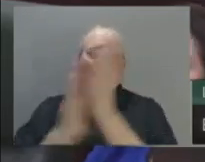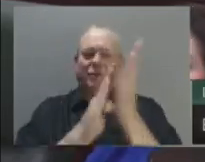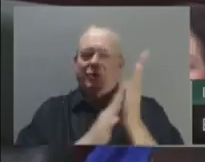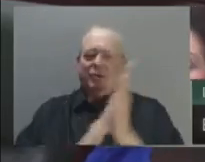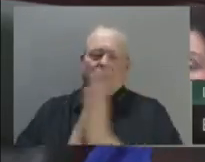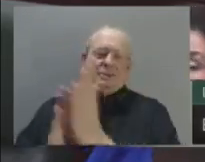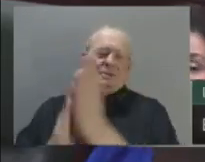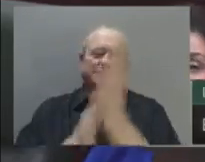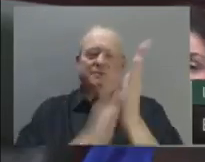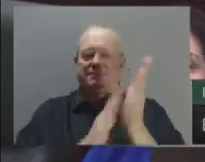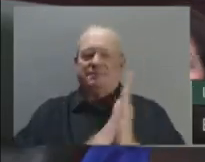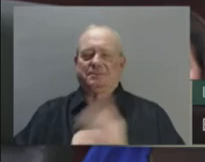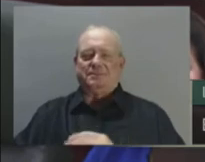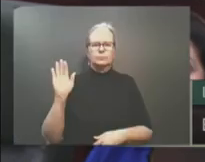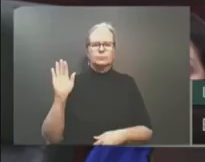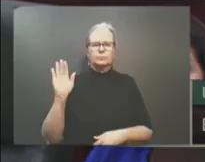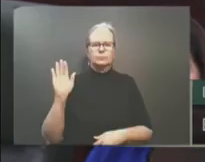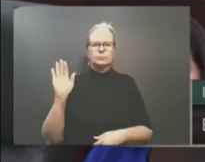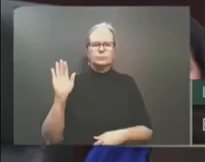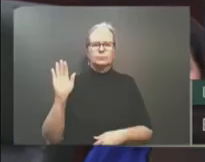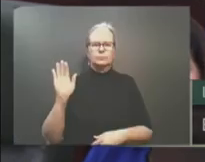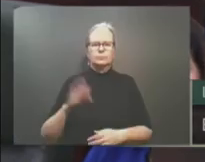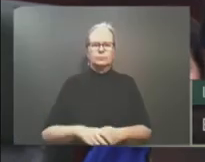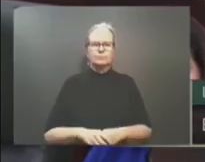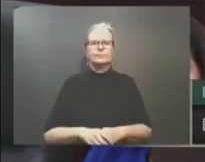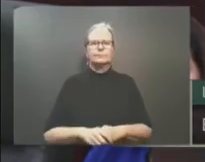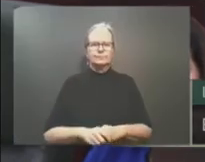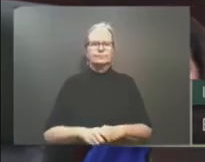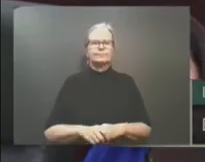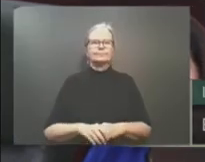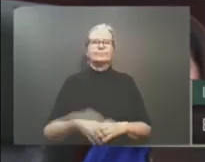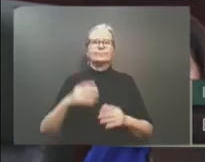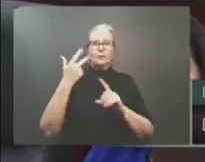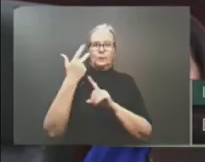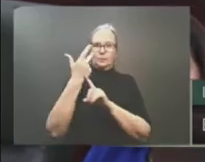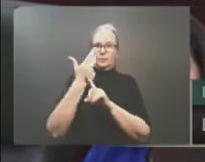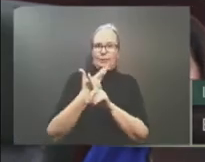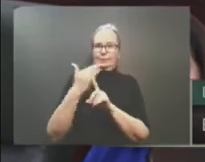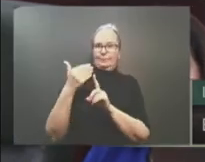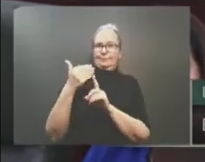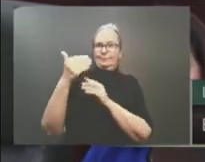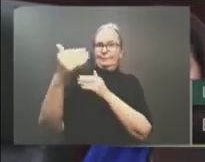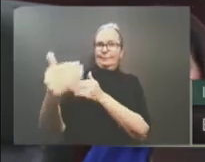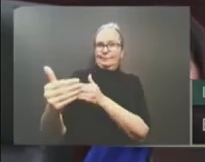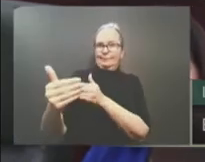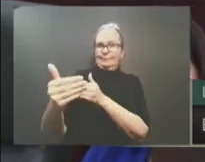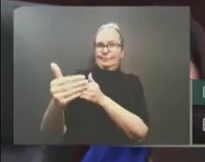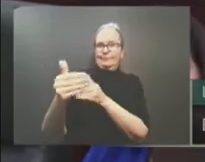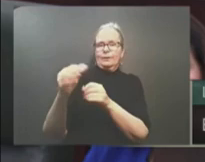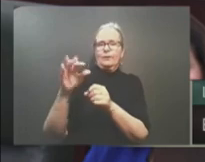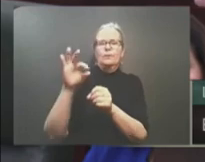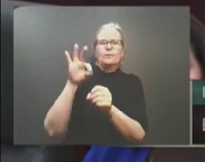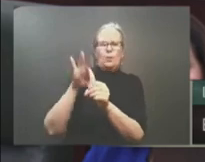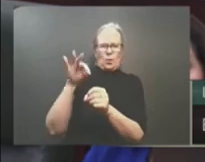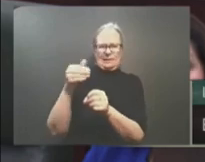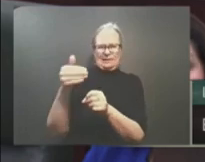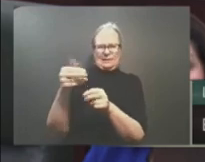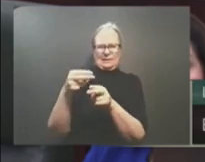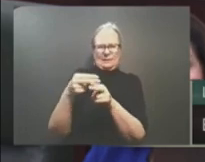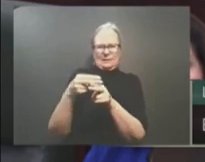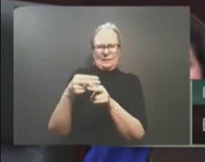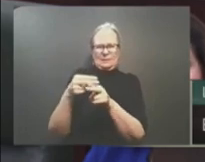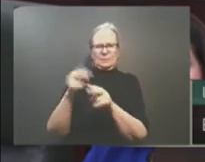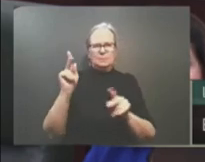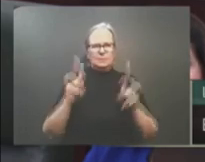Mr. Speaker, in three months, Albertans will have a decision to make regarding their next government. As a province,